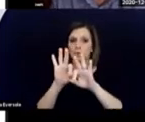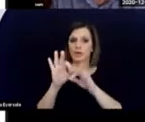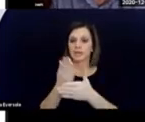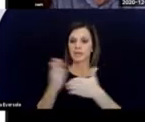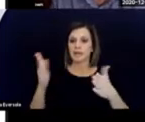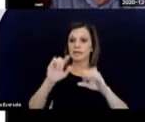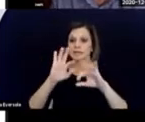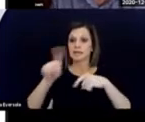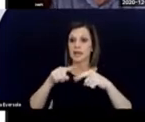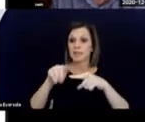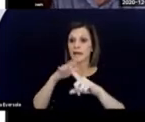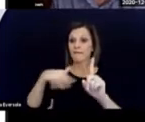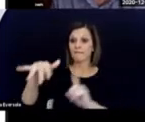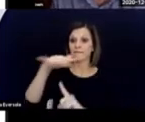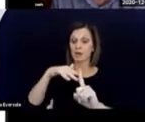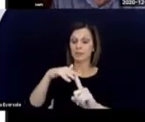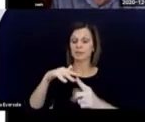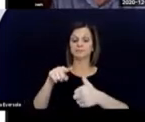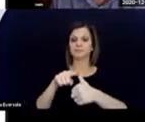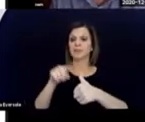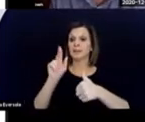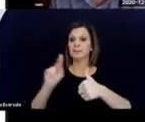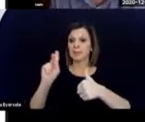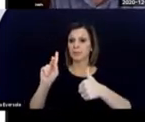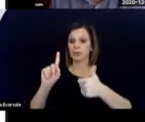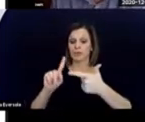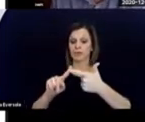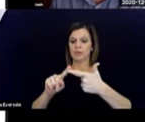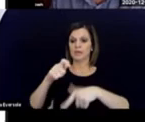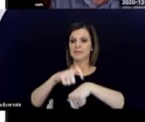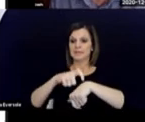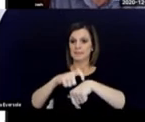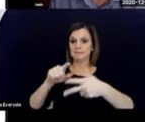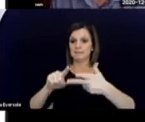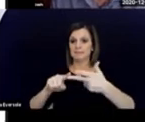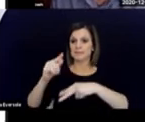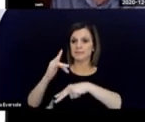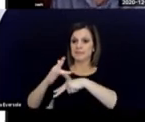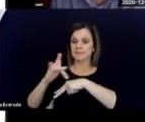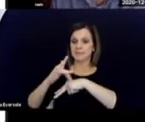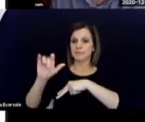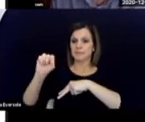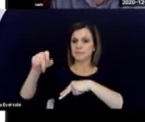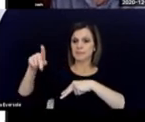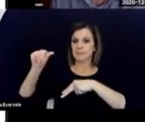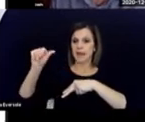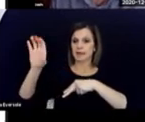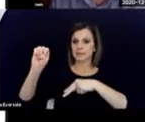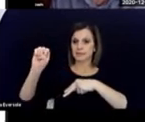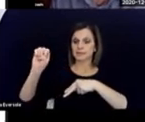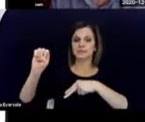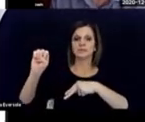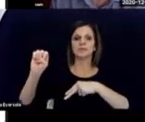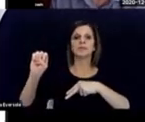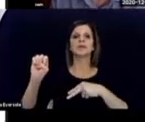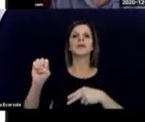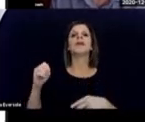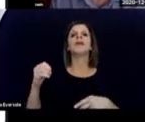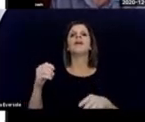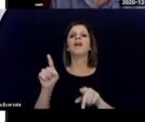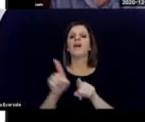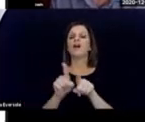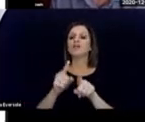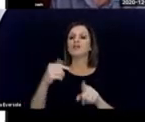time and space. And he also talks from a Norwegian teacher called